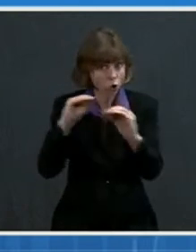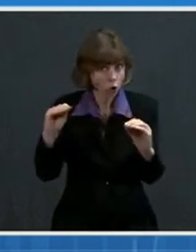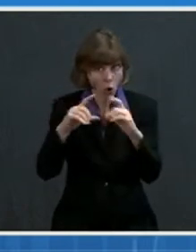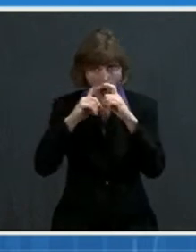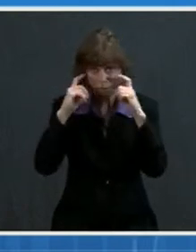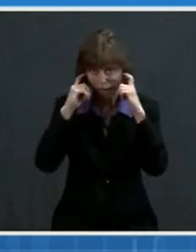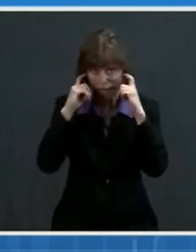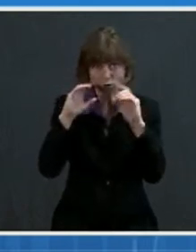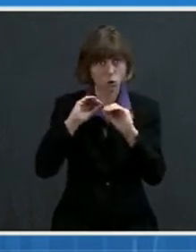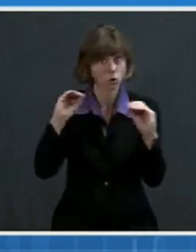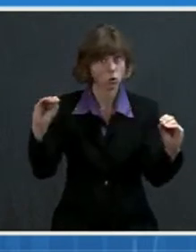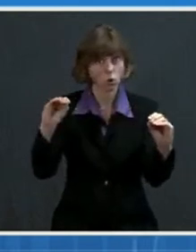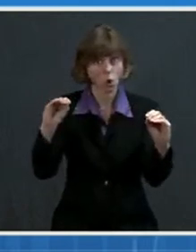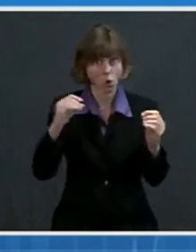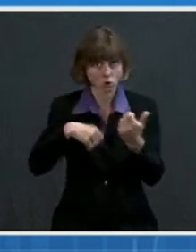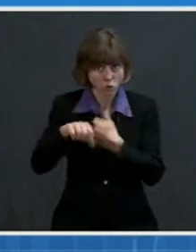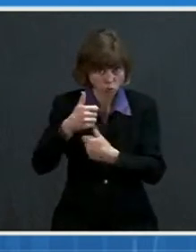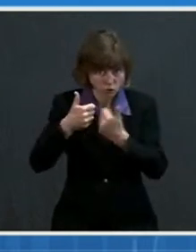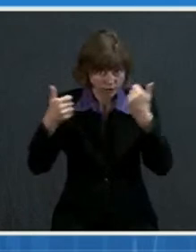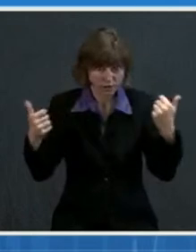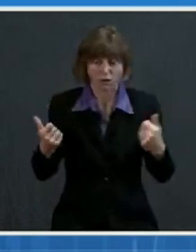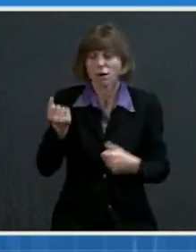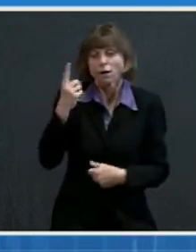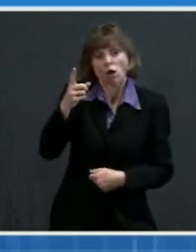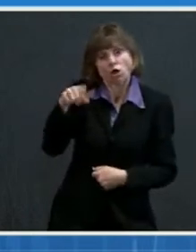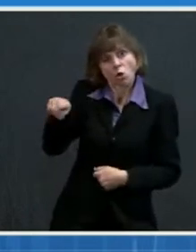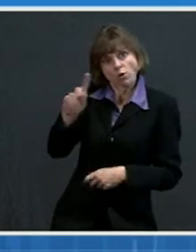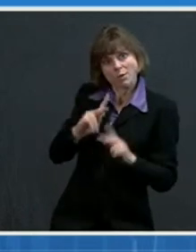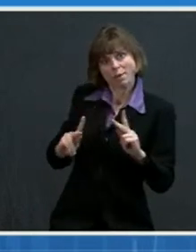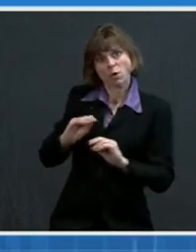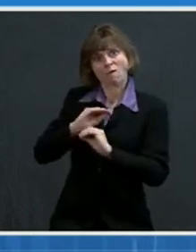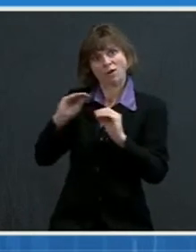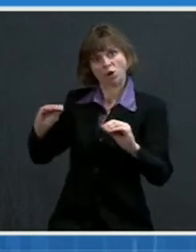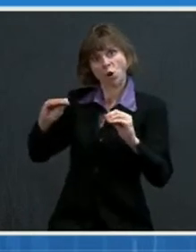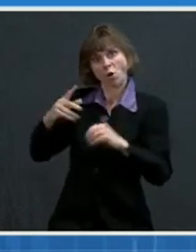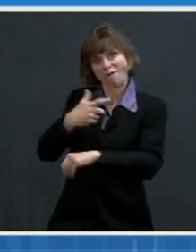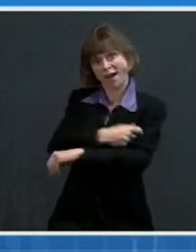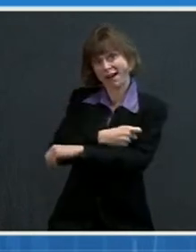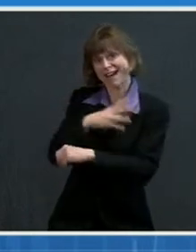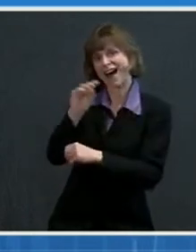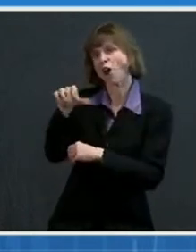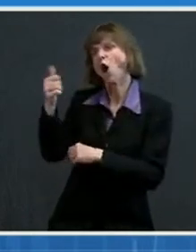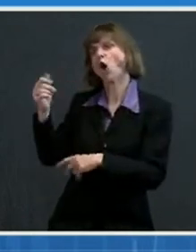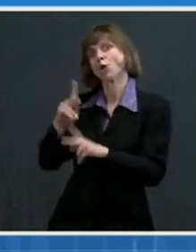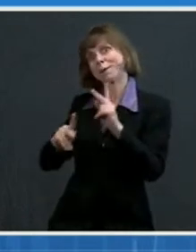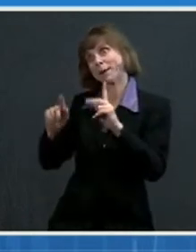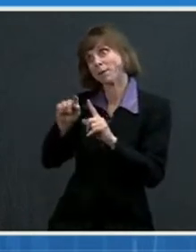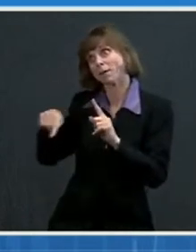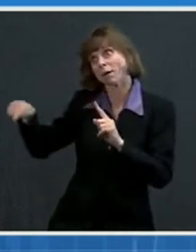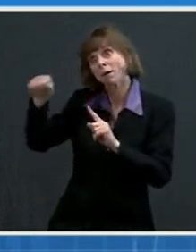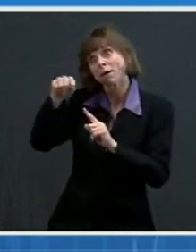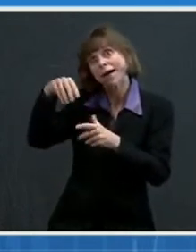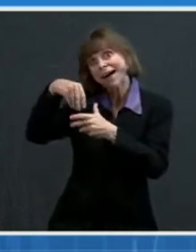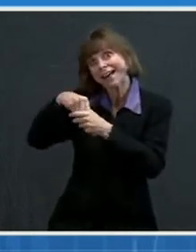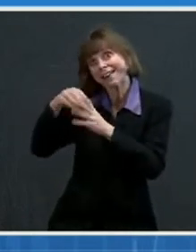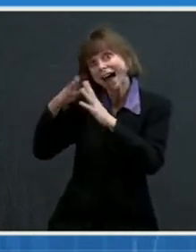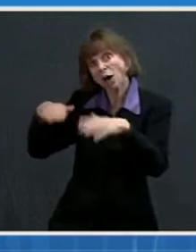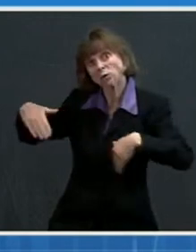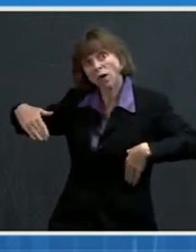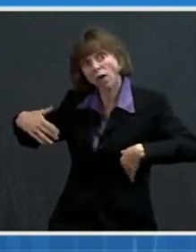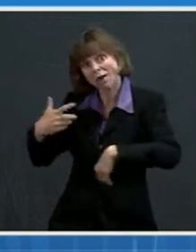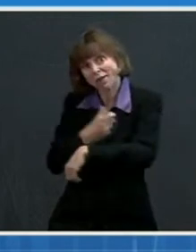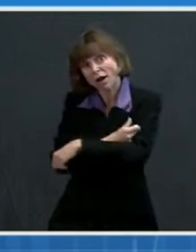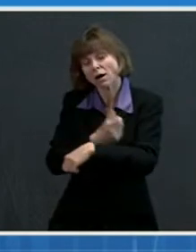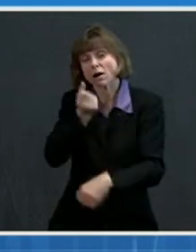distancing as long as the unvaccinated people and any unvaccinated members of their household are